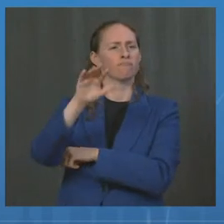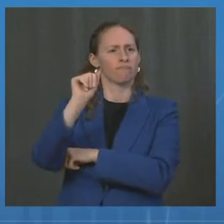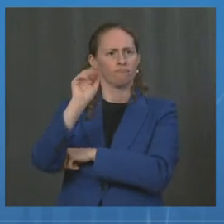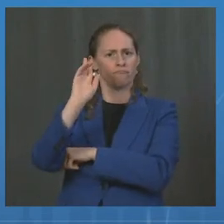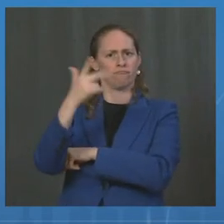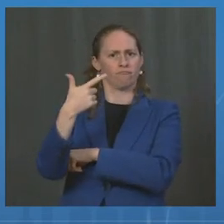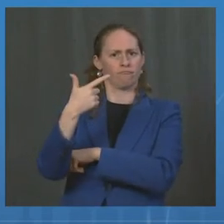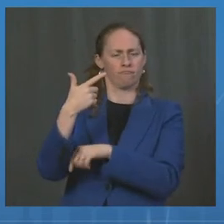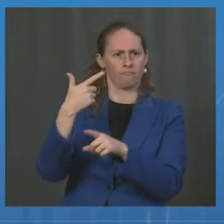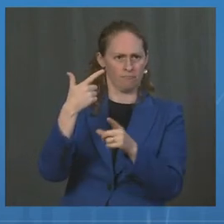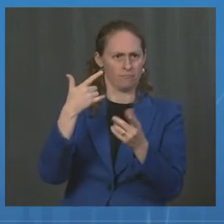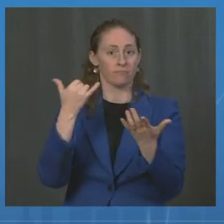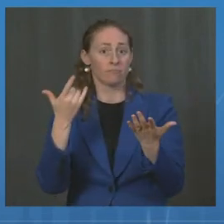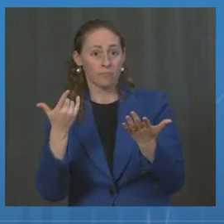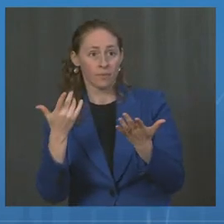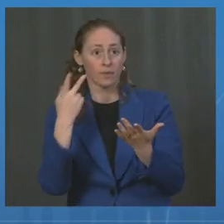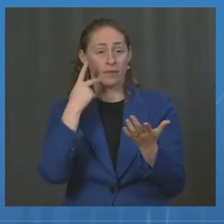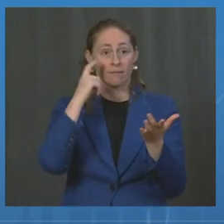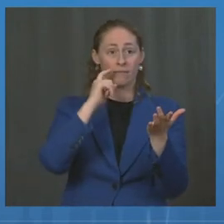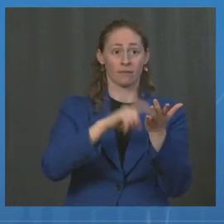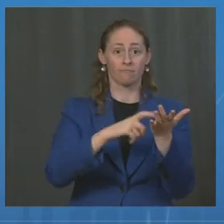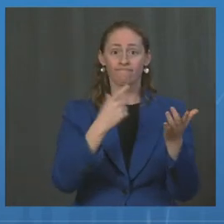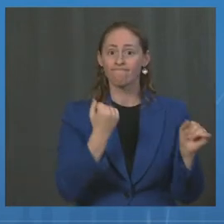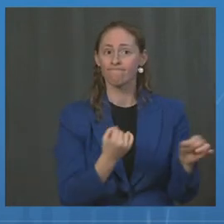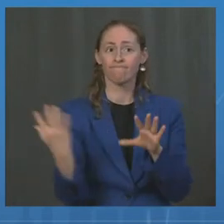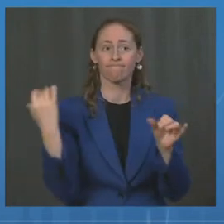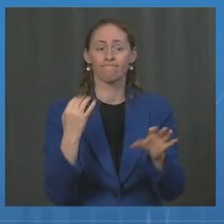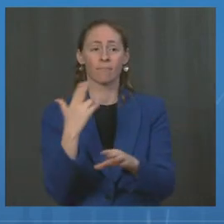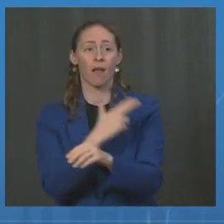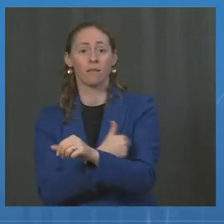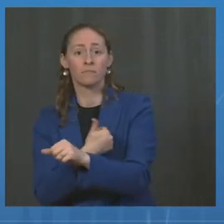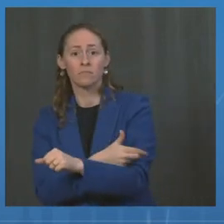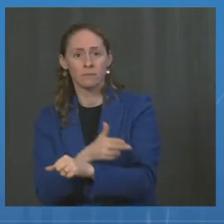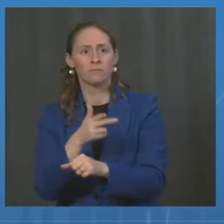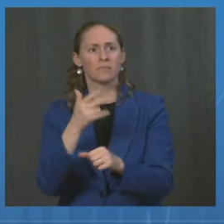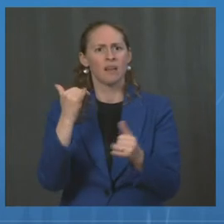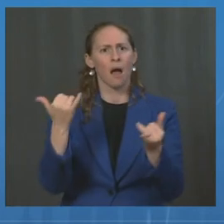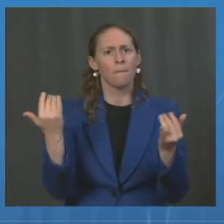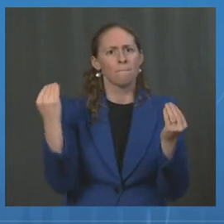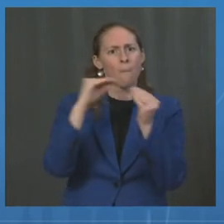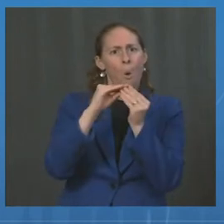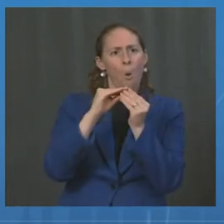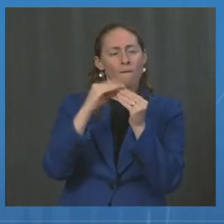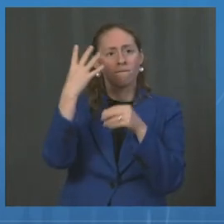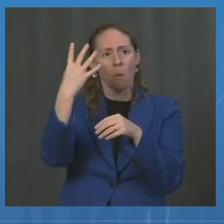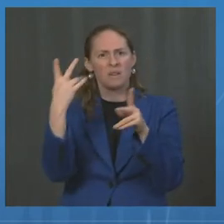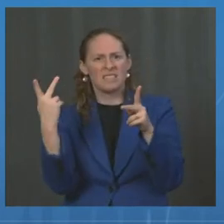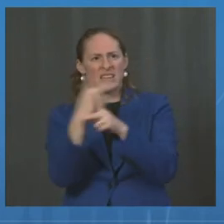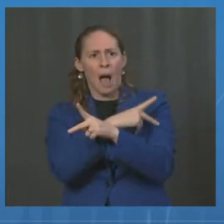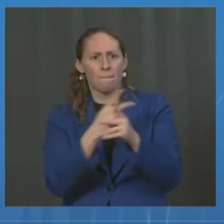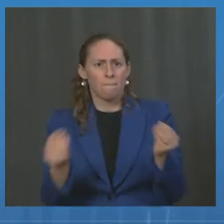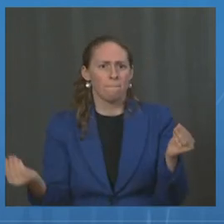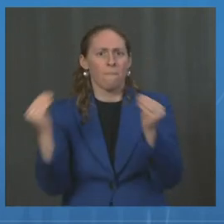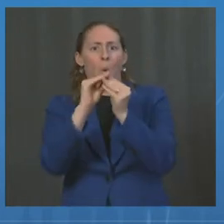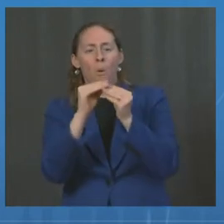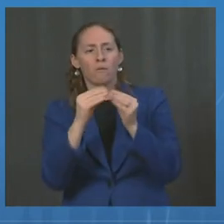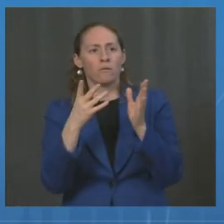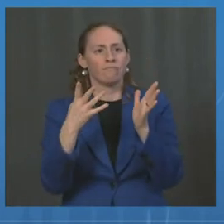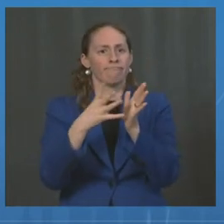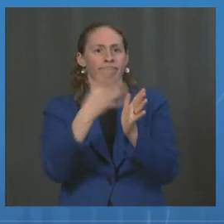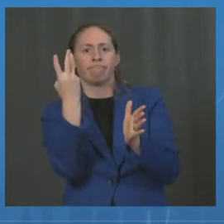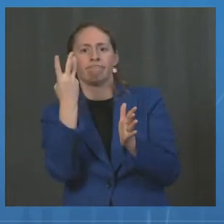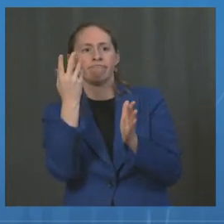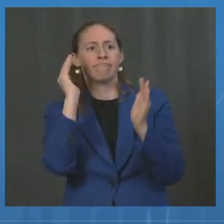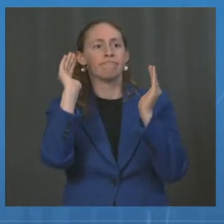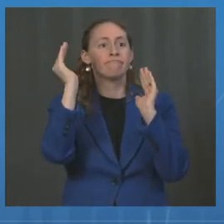for children was nearly four times higher in states with the lowest overall vaccination coverage when compared to states with